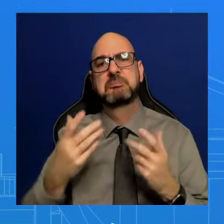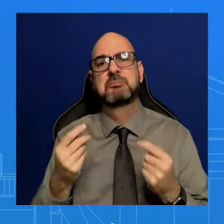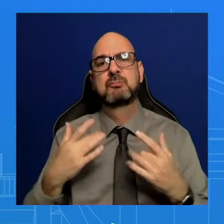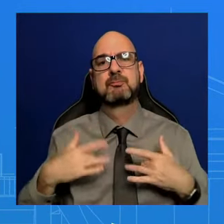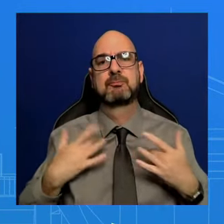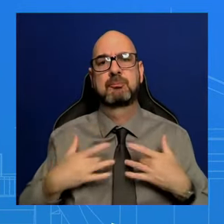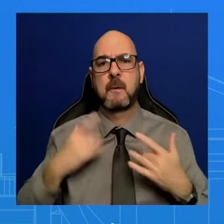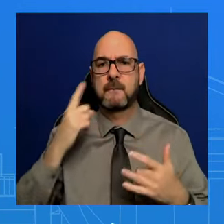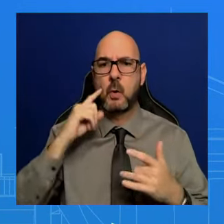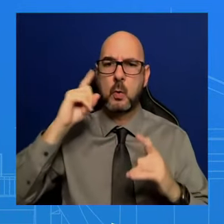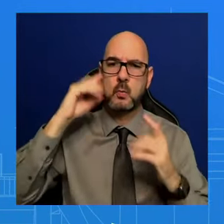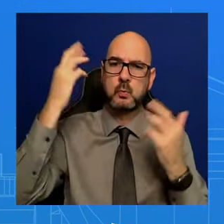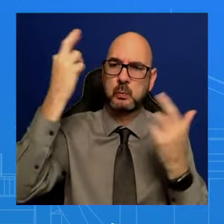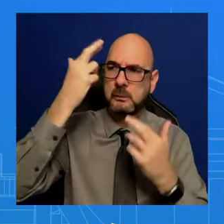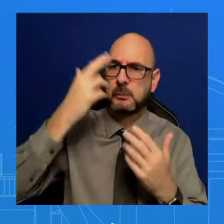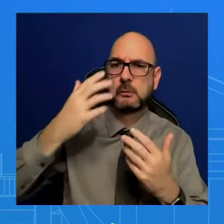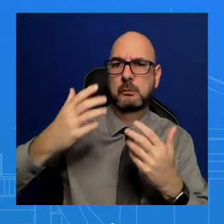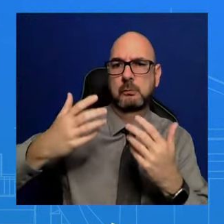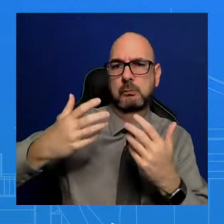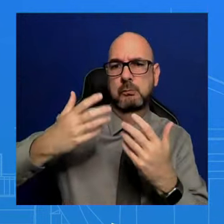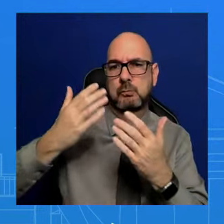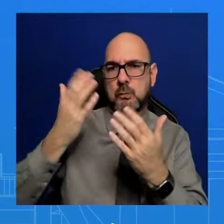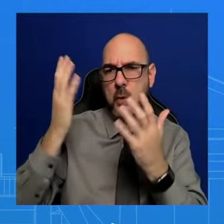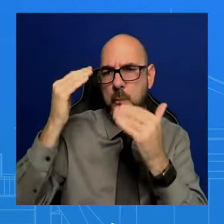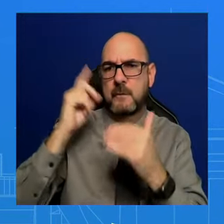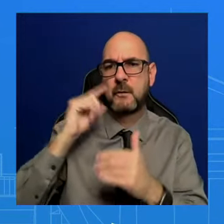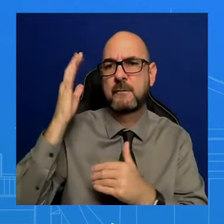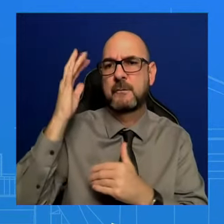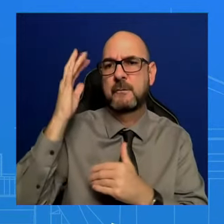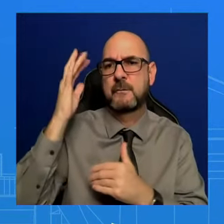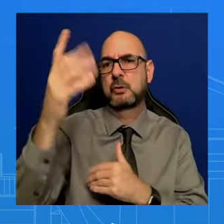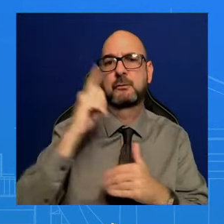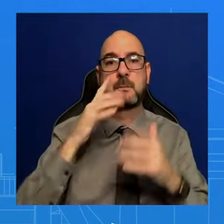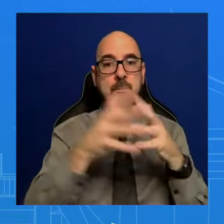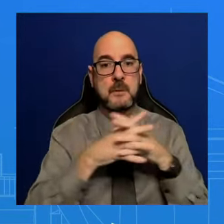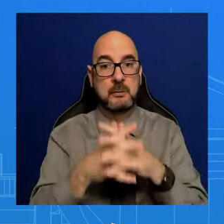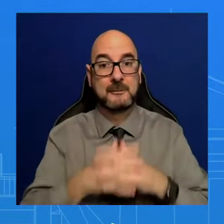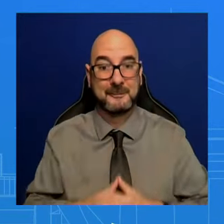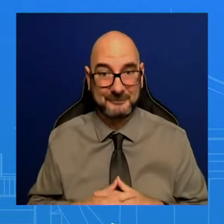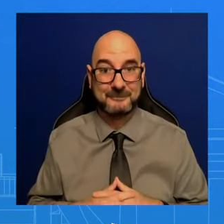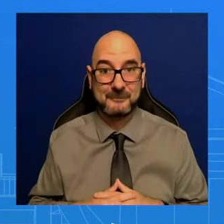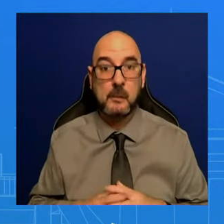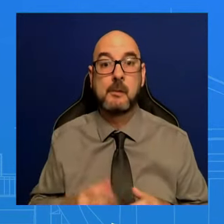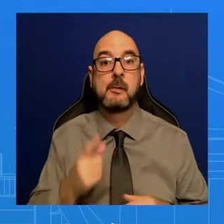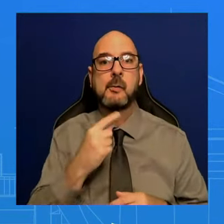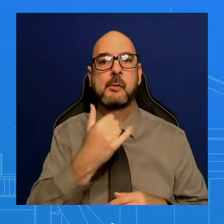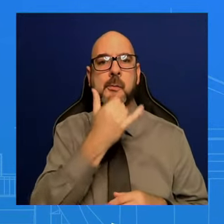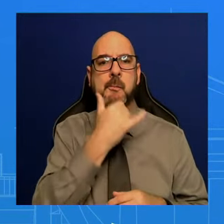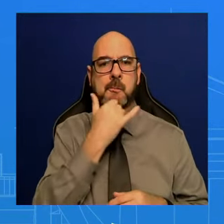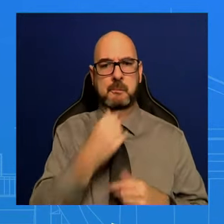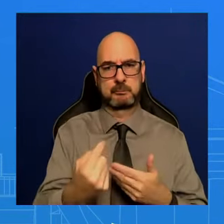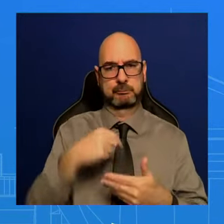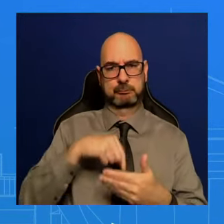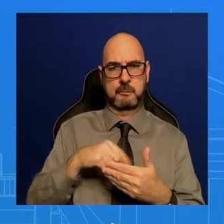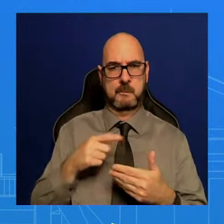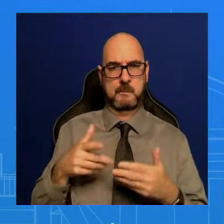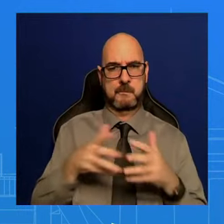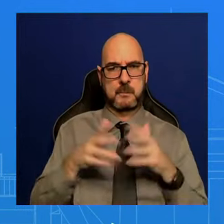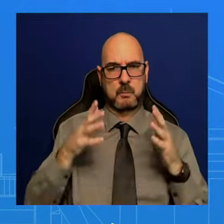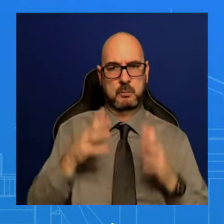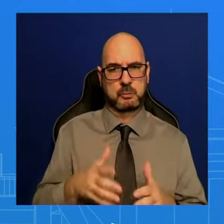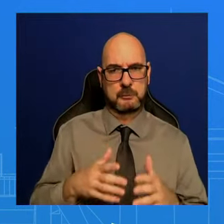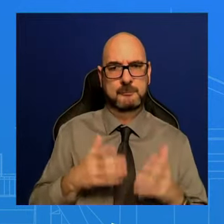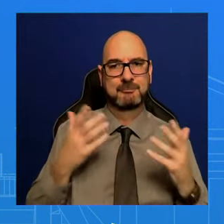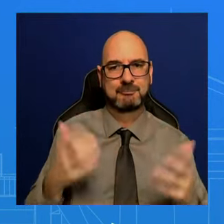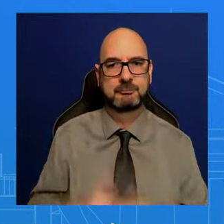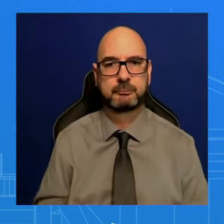and why it is a mistake, it is a mistake to bet against the American people. With that, Sung-Ling. I